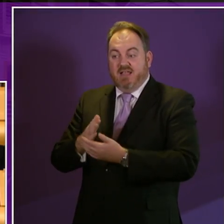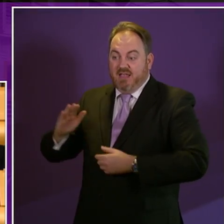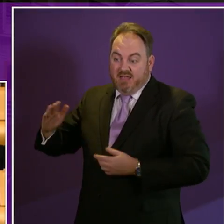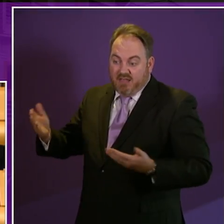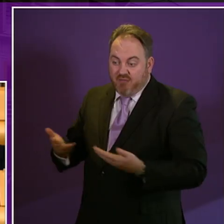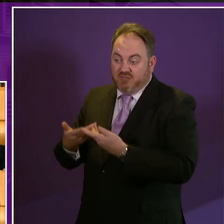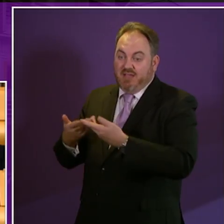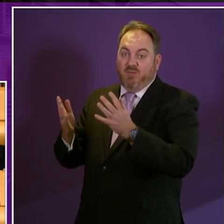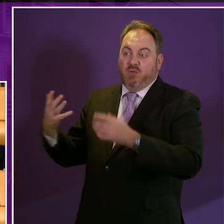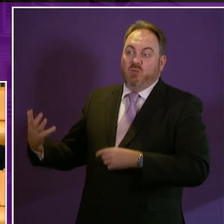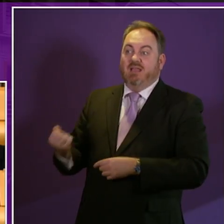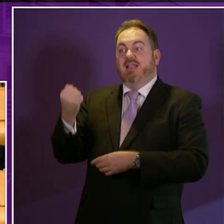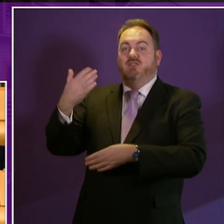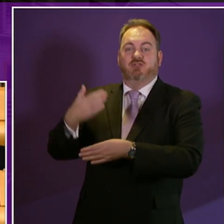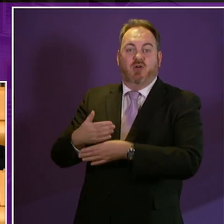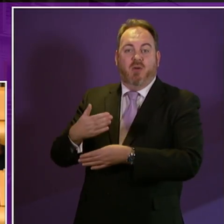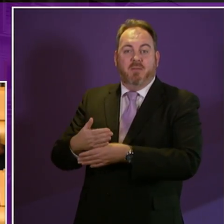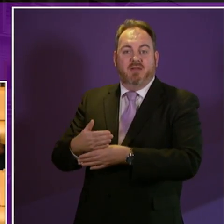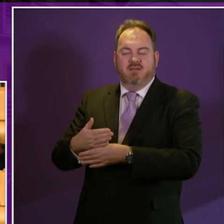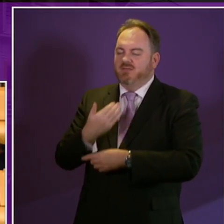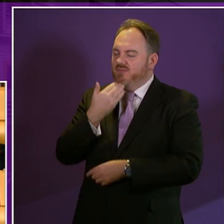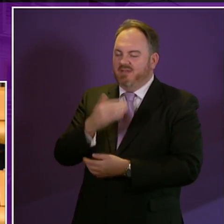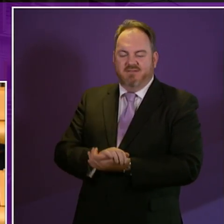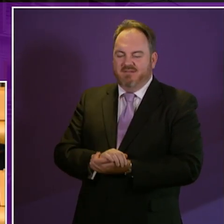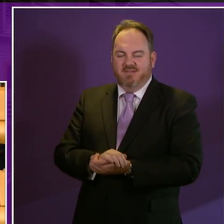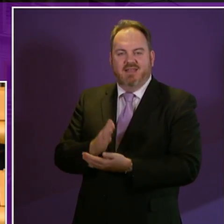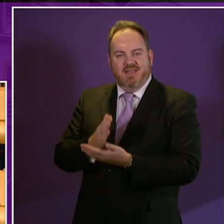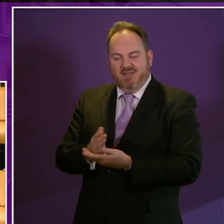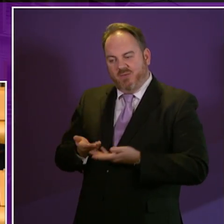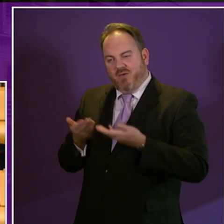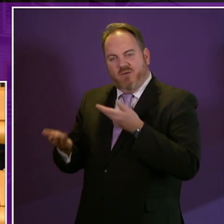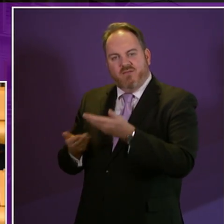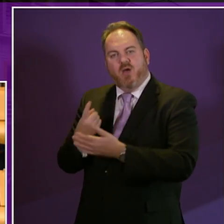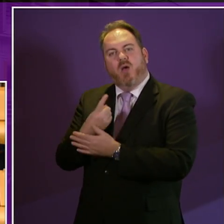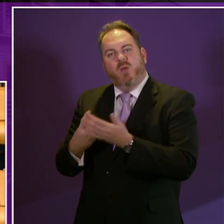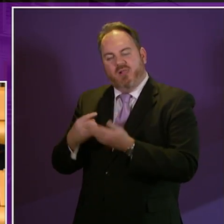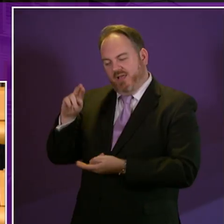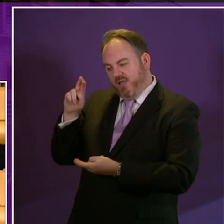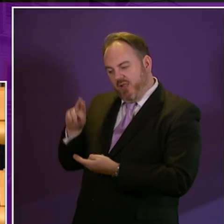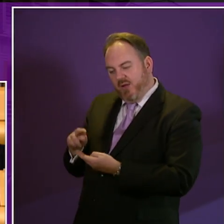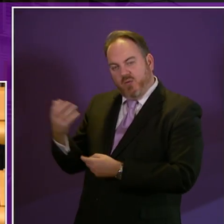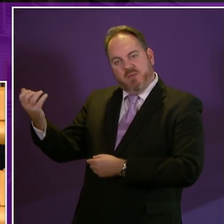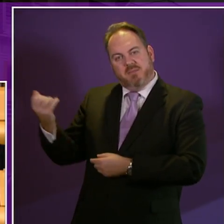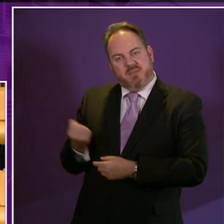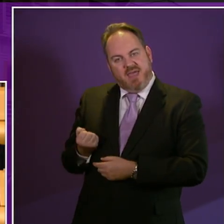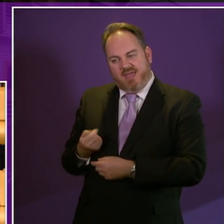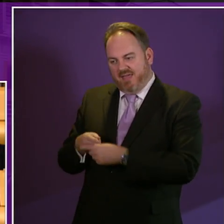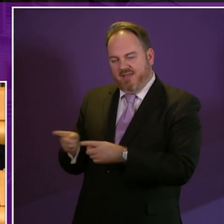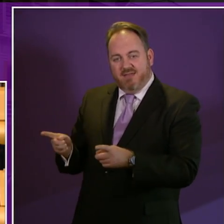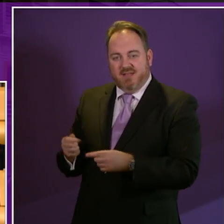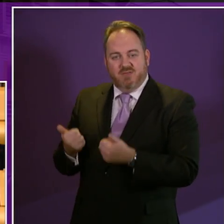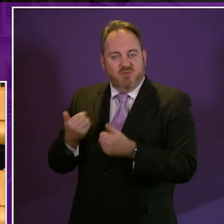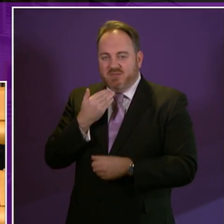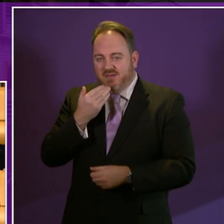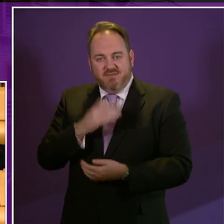wish it to be if it's achieved by encouraging disabled people into work that doesn't offer the economic security that we would wish